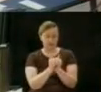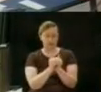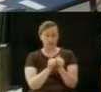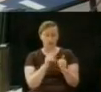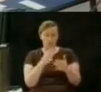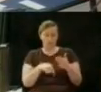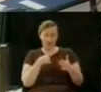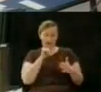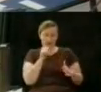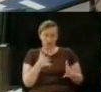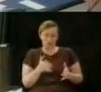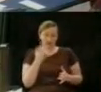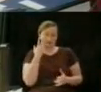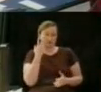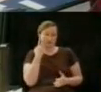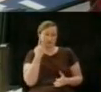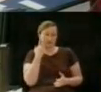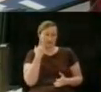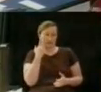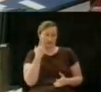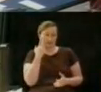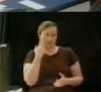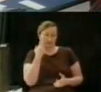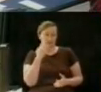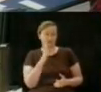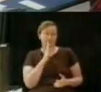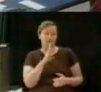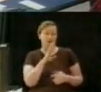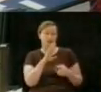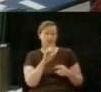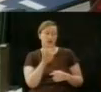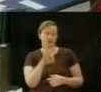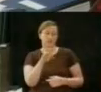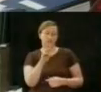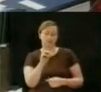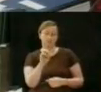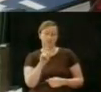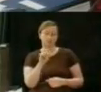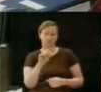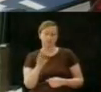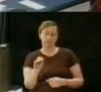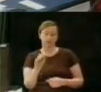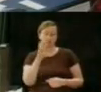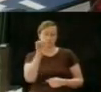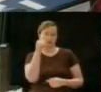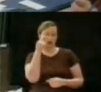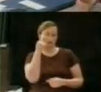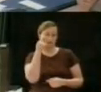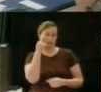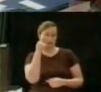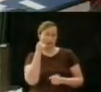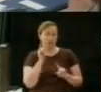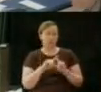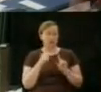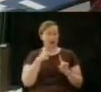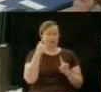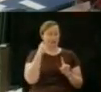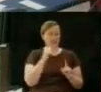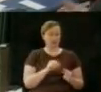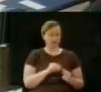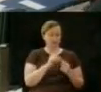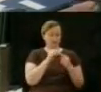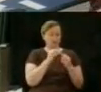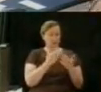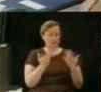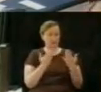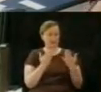codes together. We're really working well together. And what I don't want to see is I don't want to